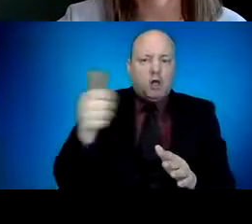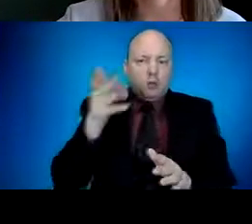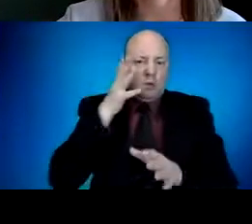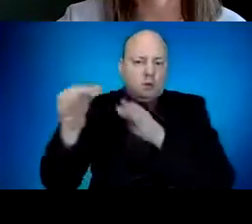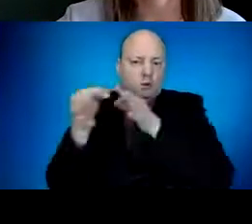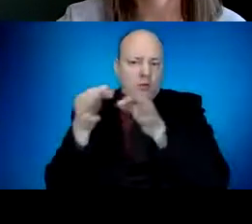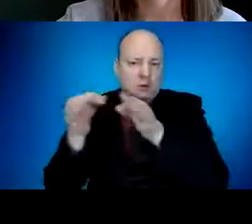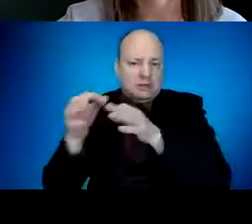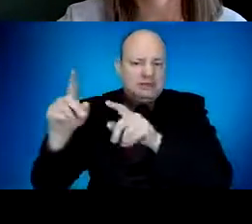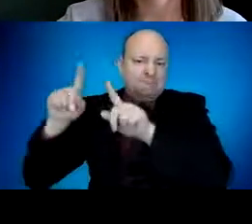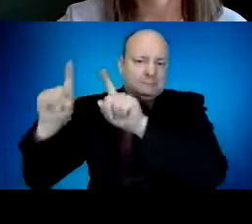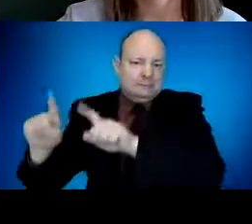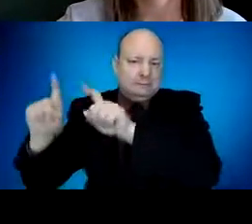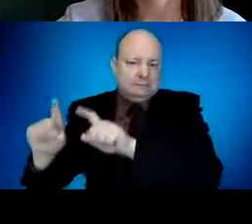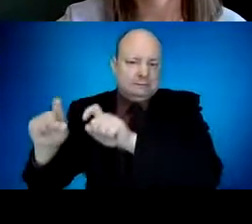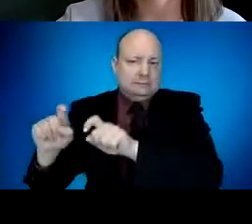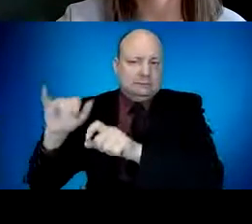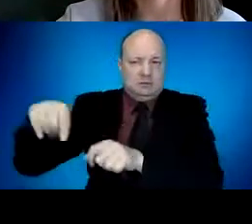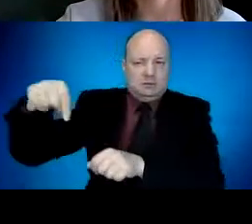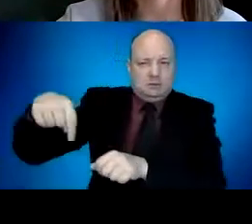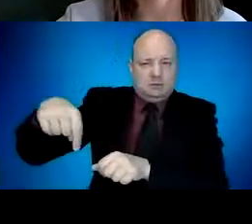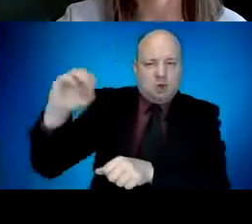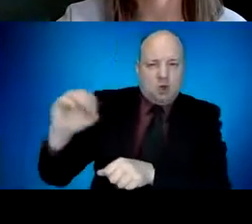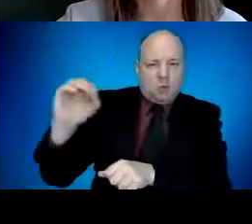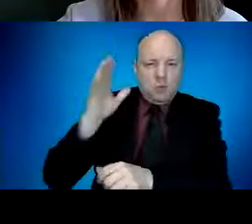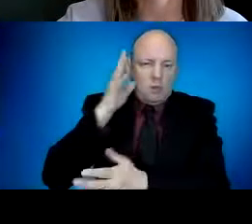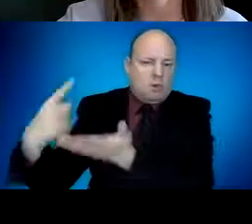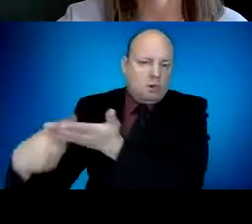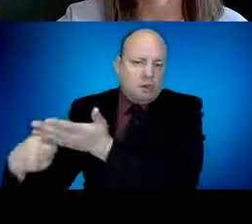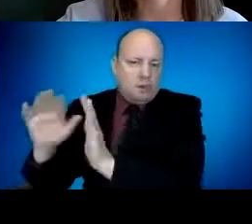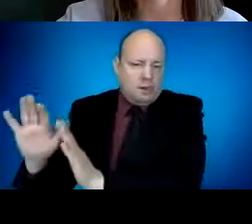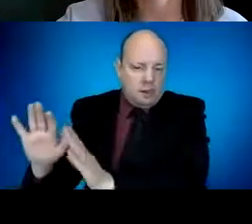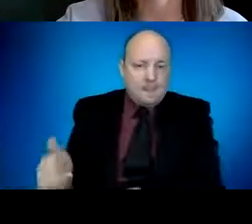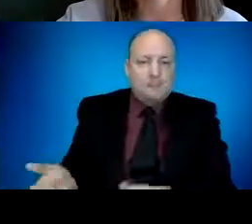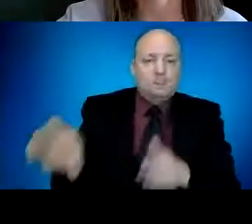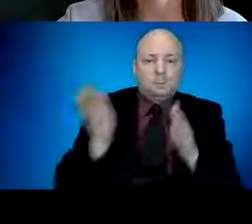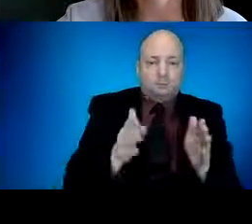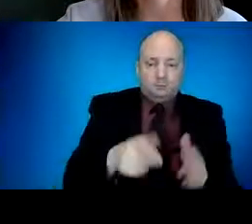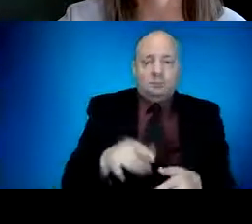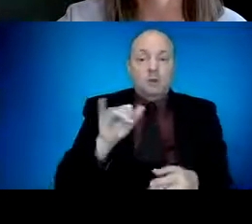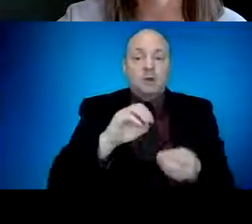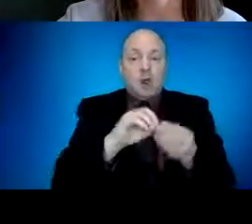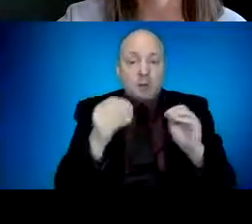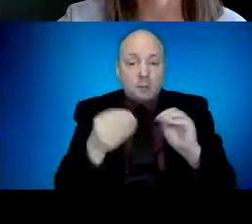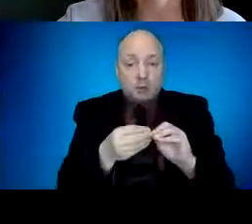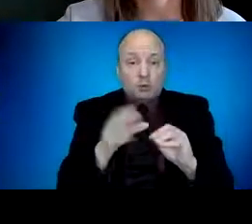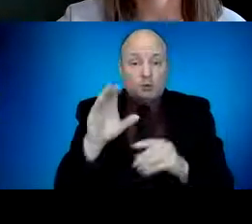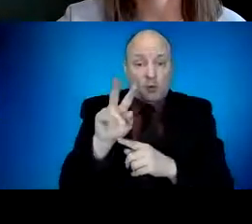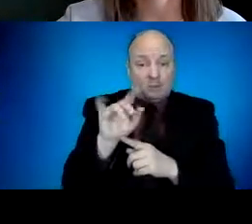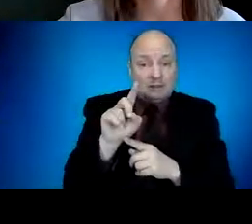We continue to see a general trend of declining daily COVID-19 cases, virus-related hospitalizations,